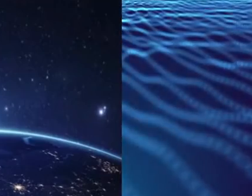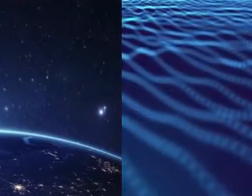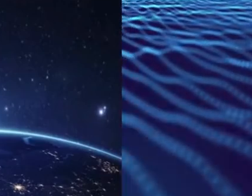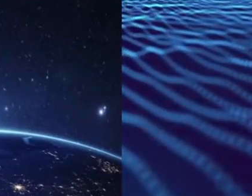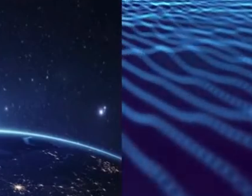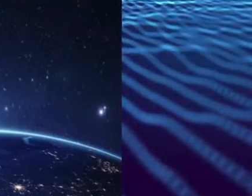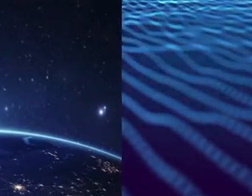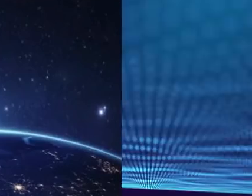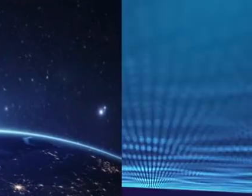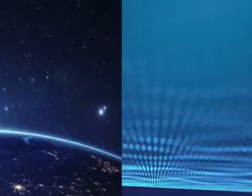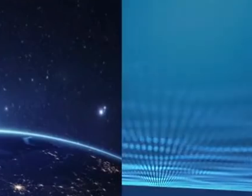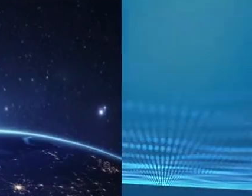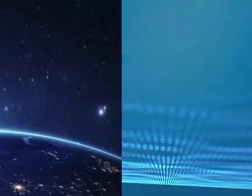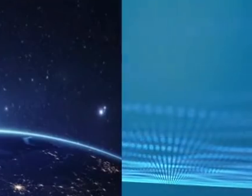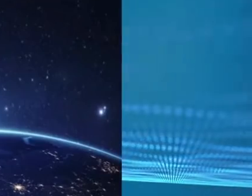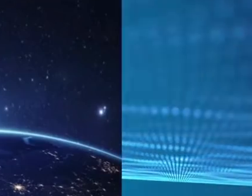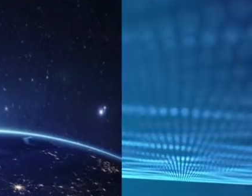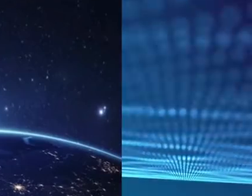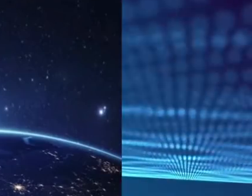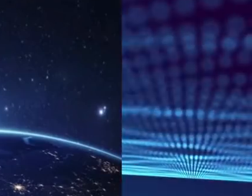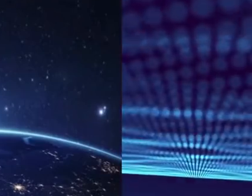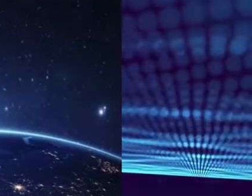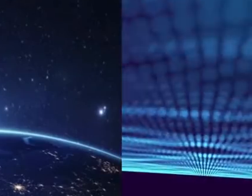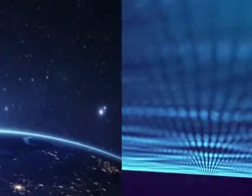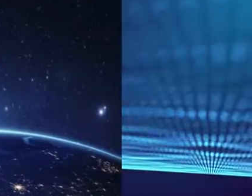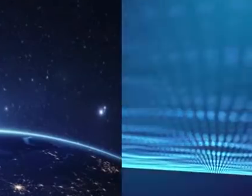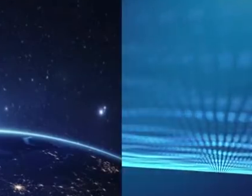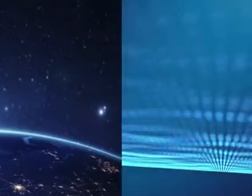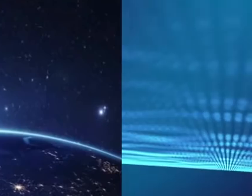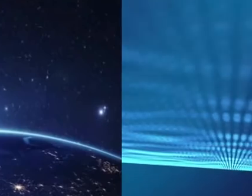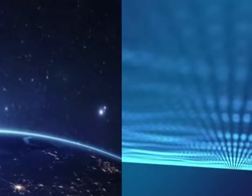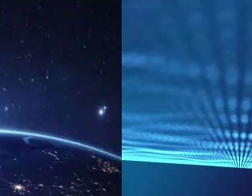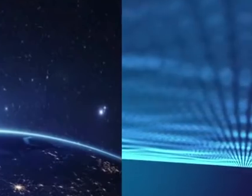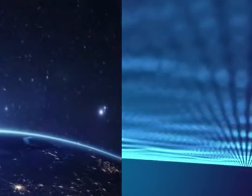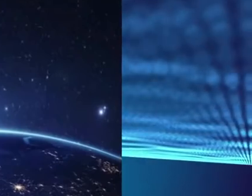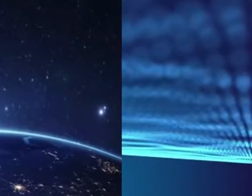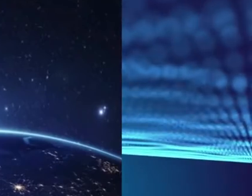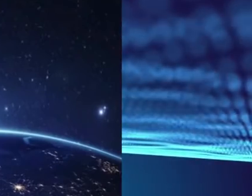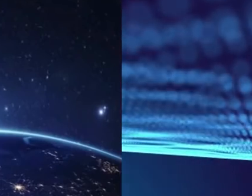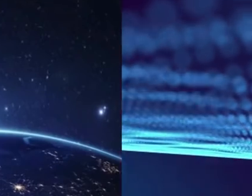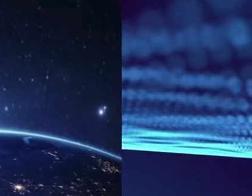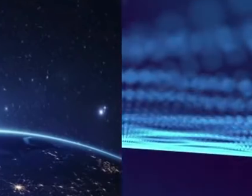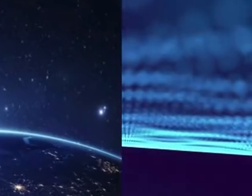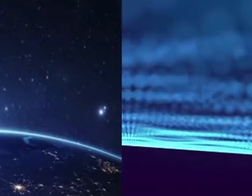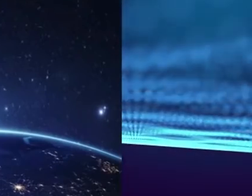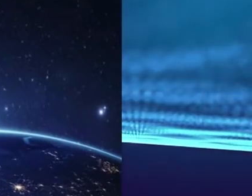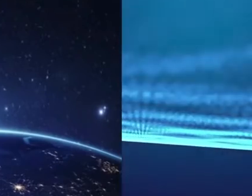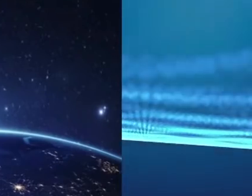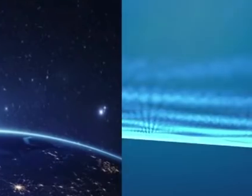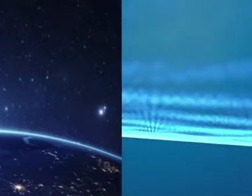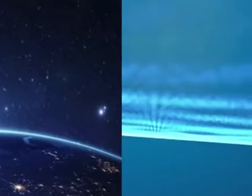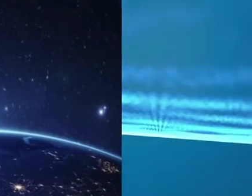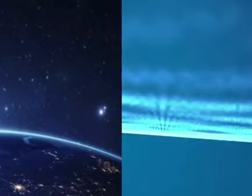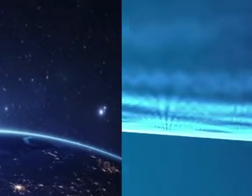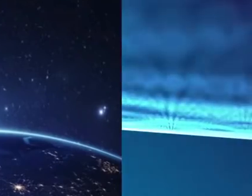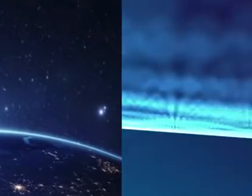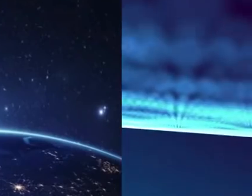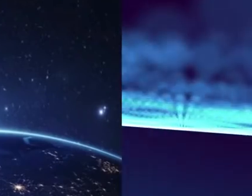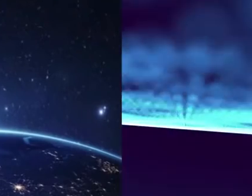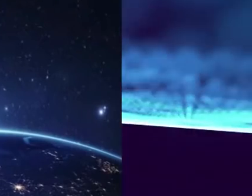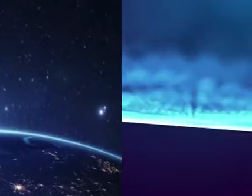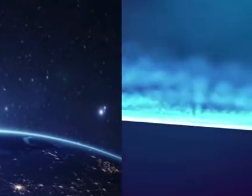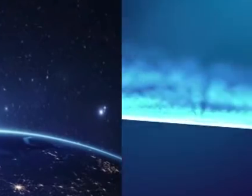think that you have the potential to get worse. Or based upon your home situation, we know that it is not ideal for you to be at home.